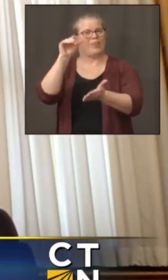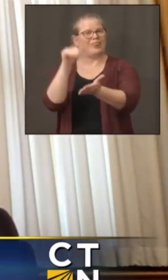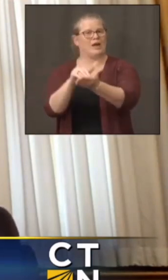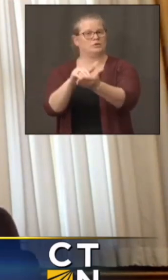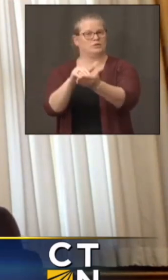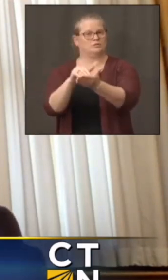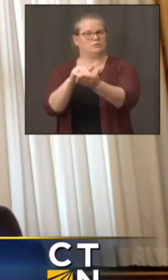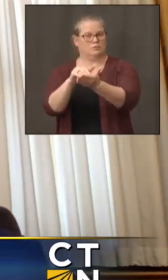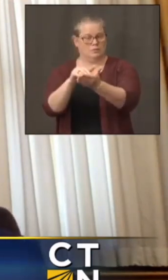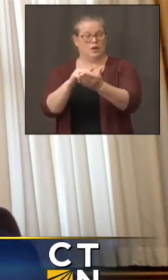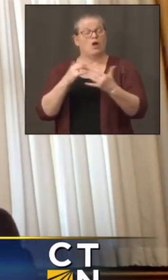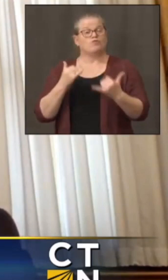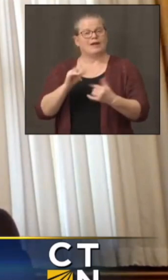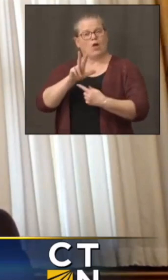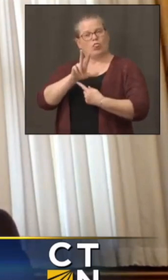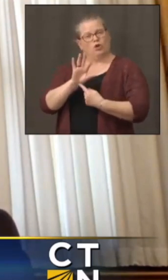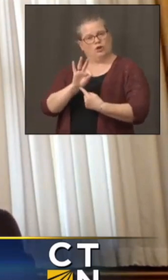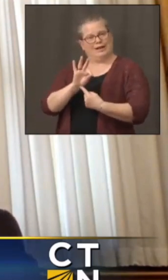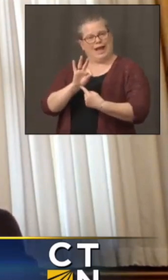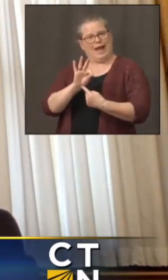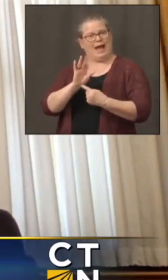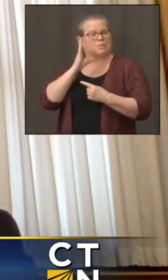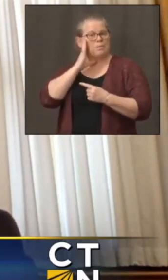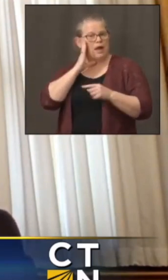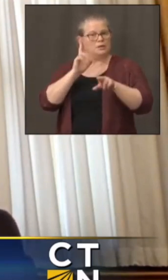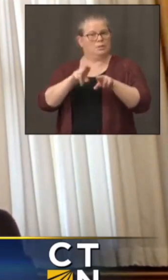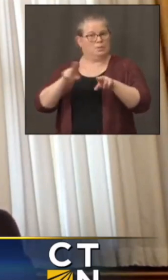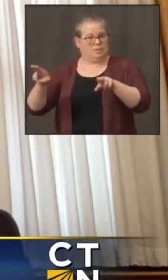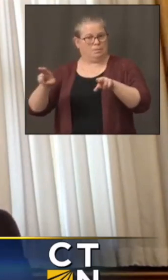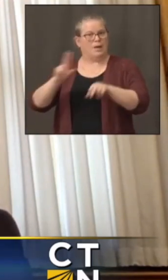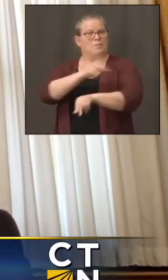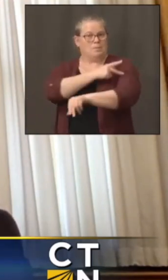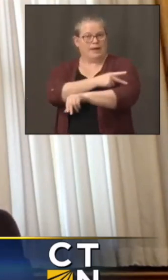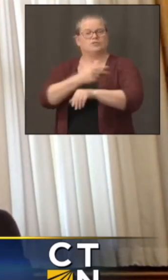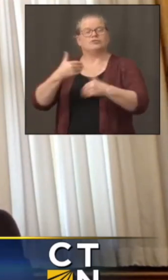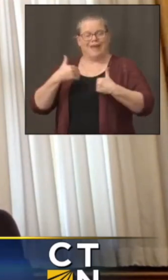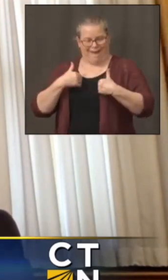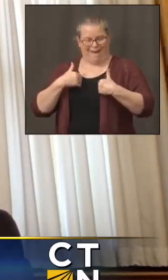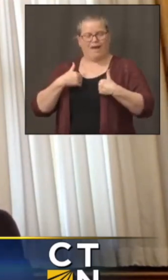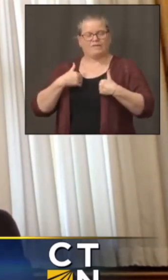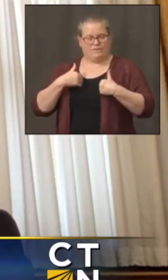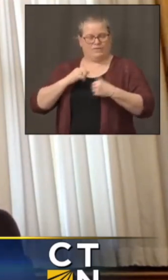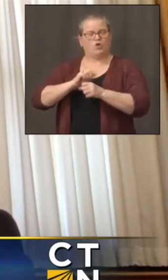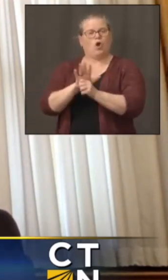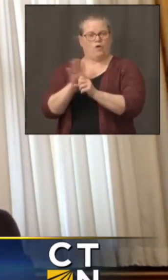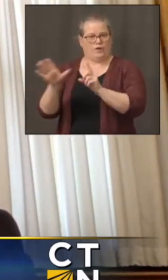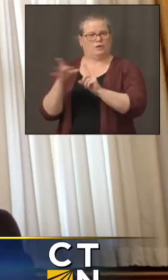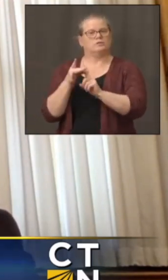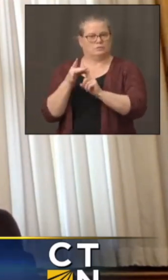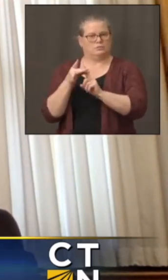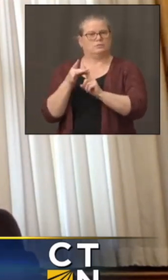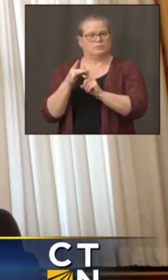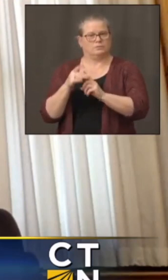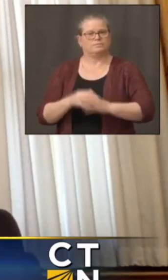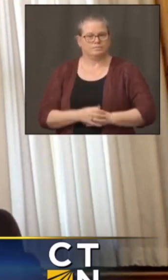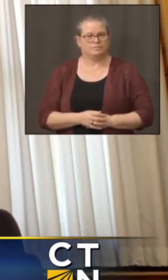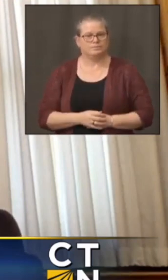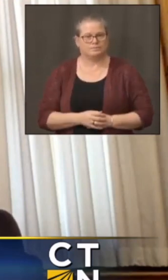of them are currently occupied by COVID-positive patients. And you said, let me see,